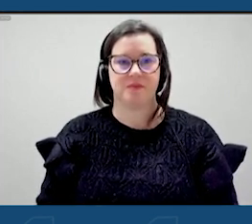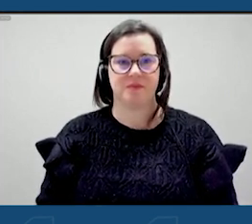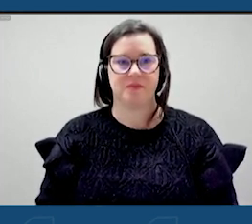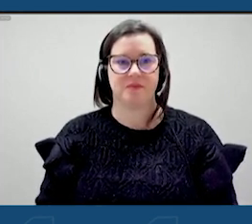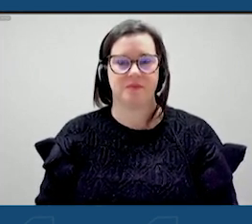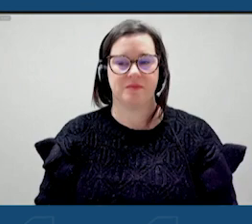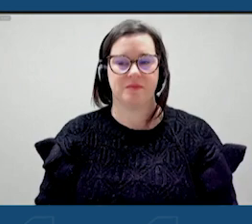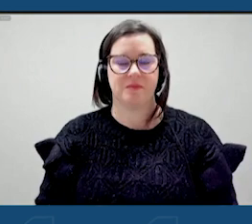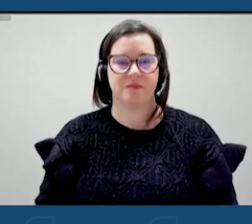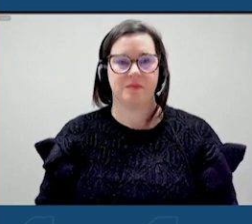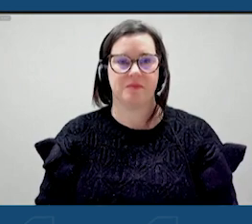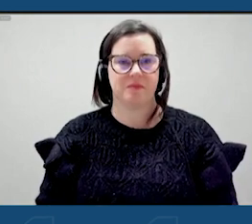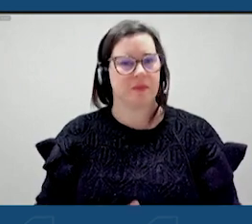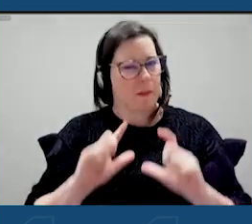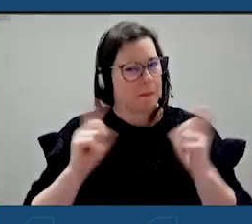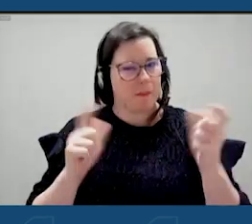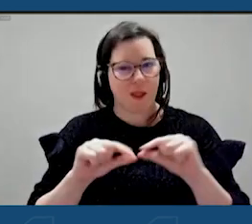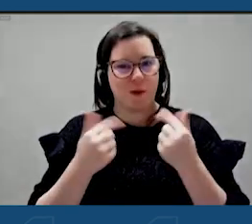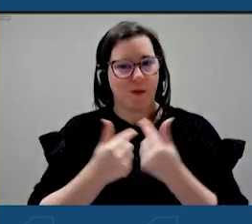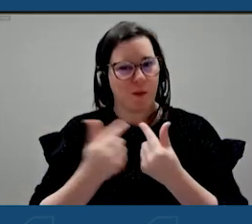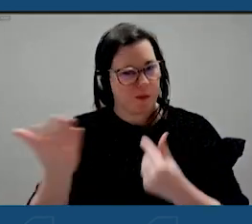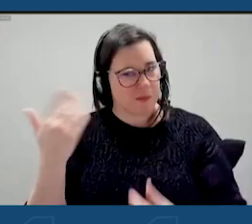Big group from Lancaster.